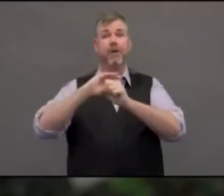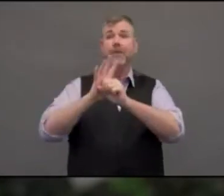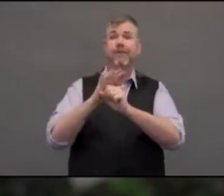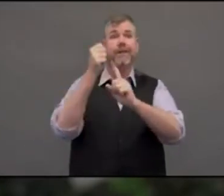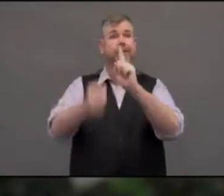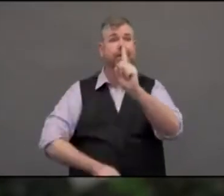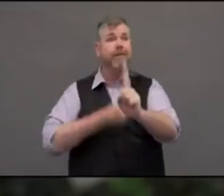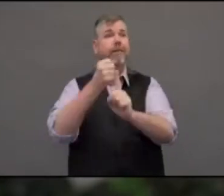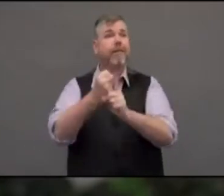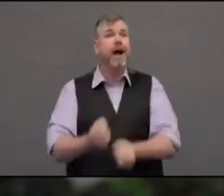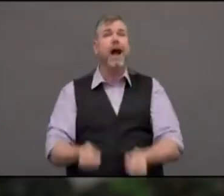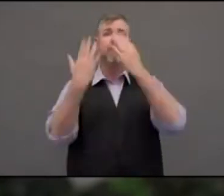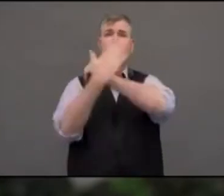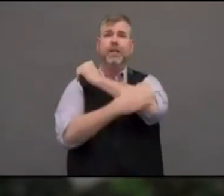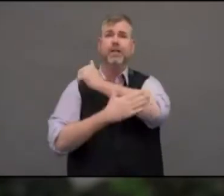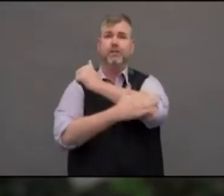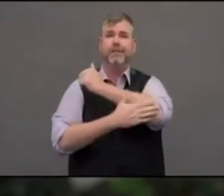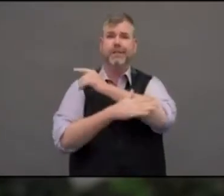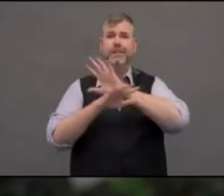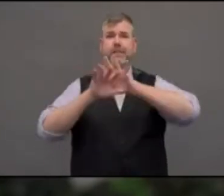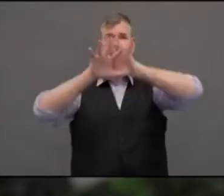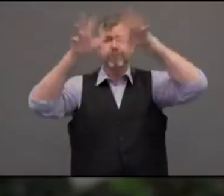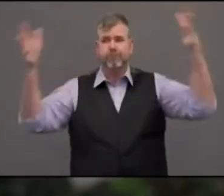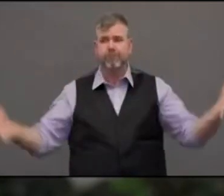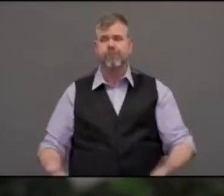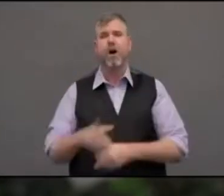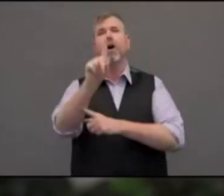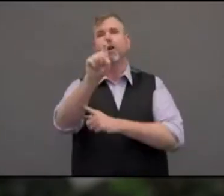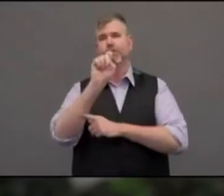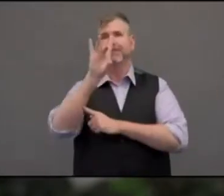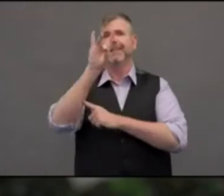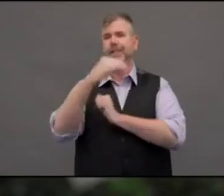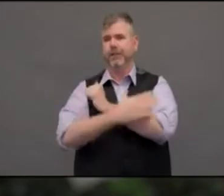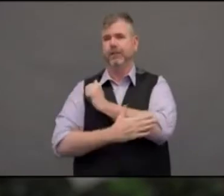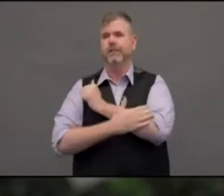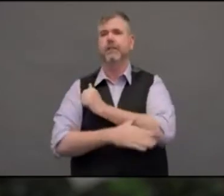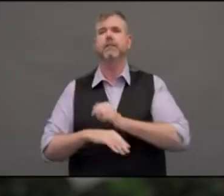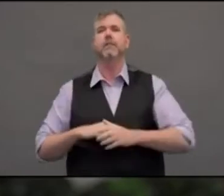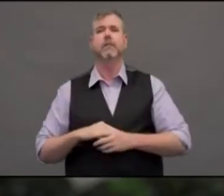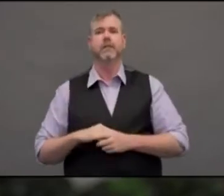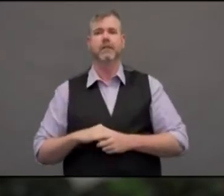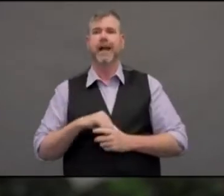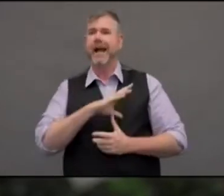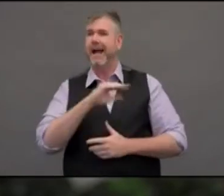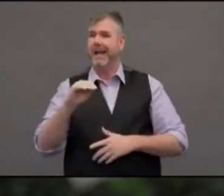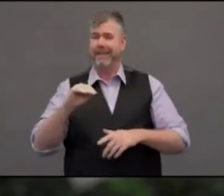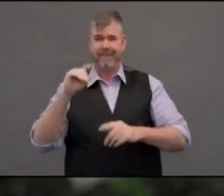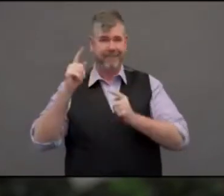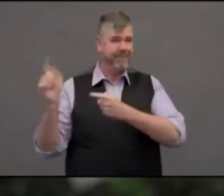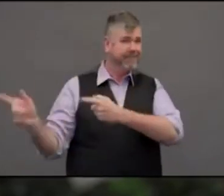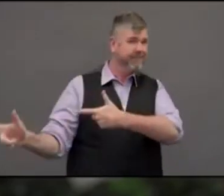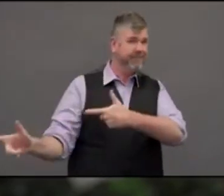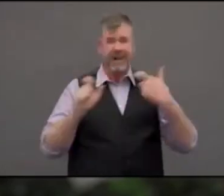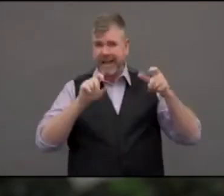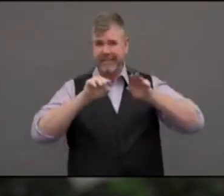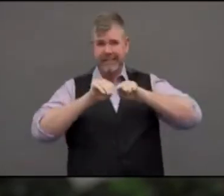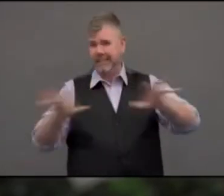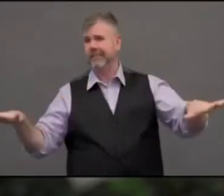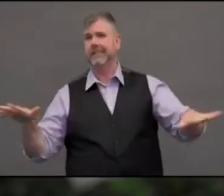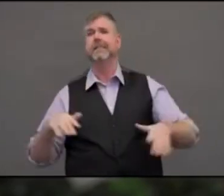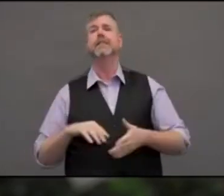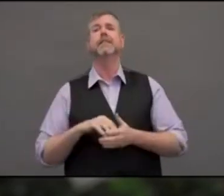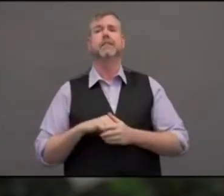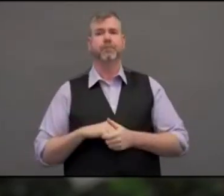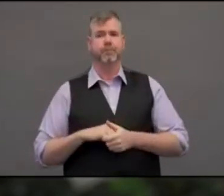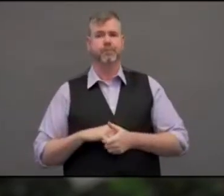tremendously challenging in an abrupt period of time to be able to procure PPE for the entire world. So